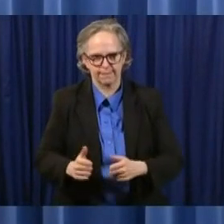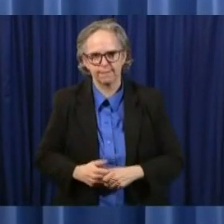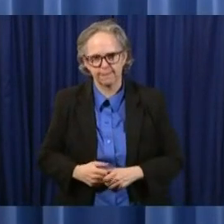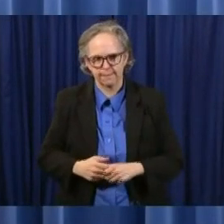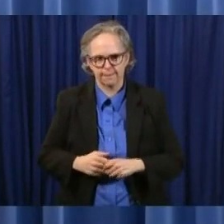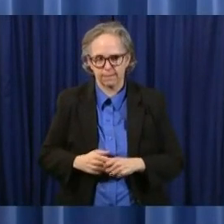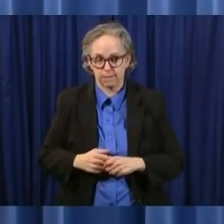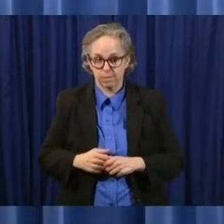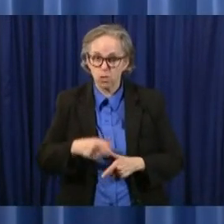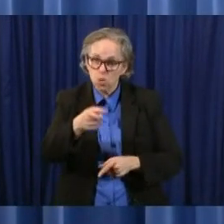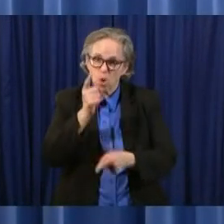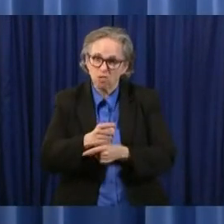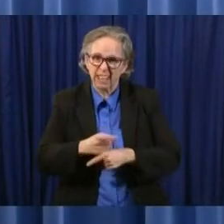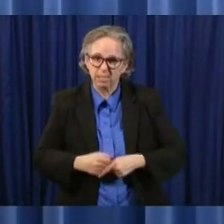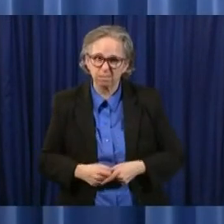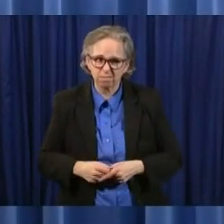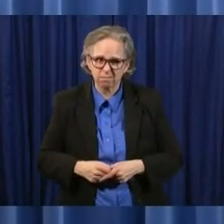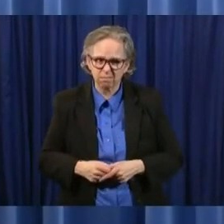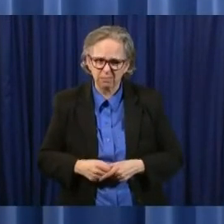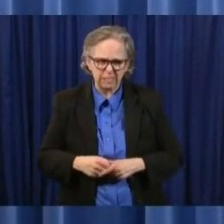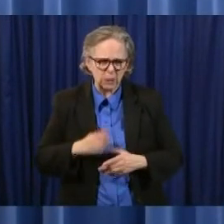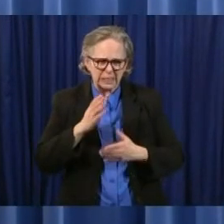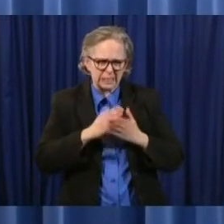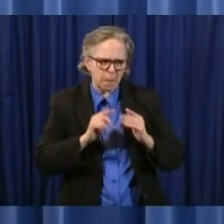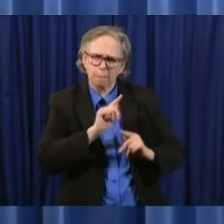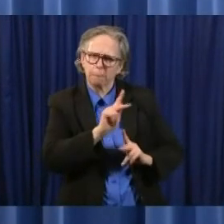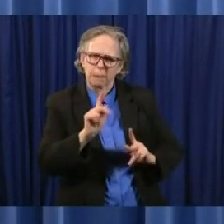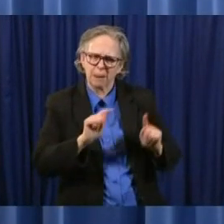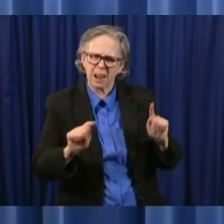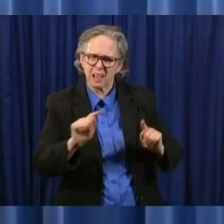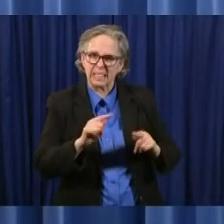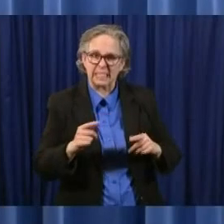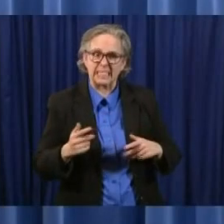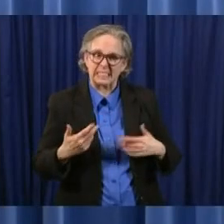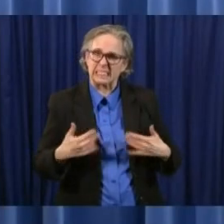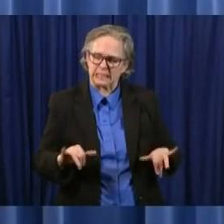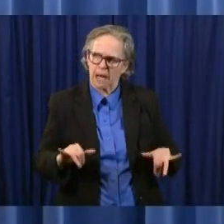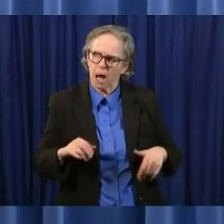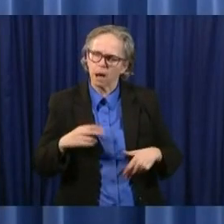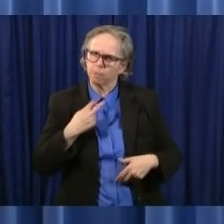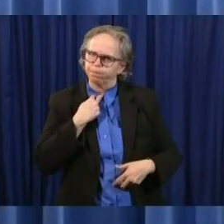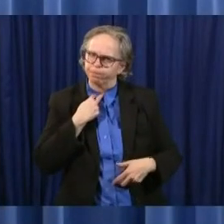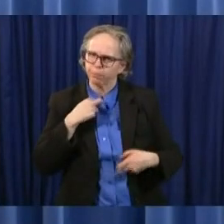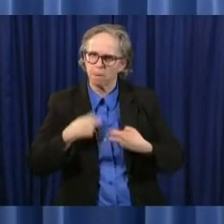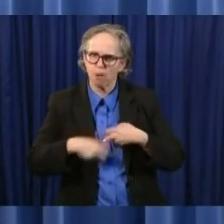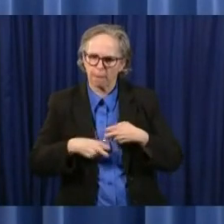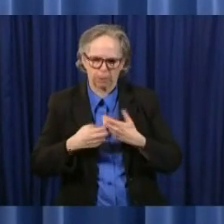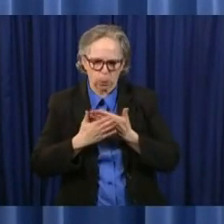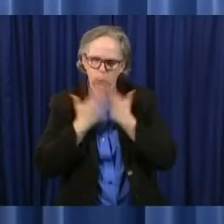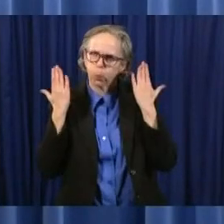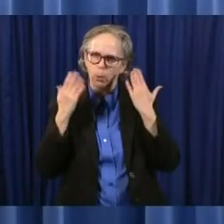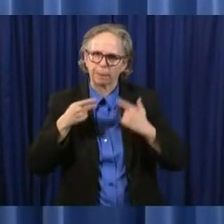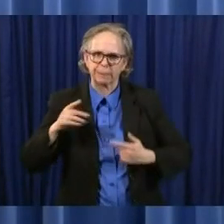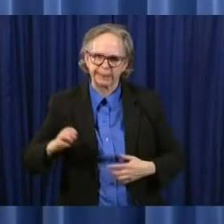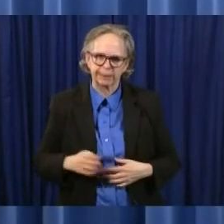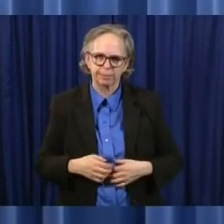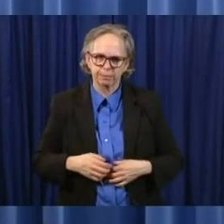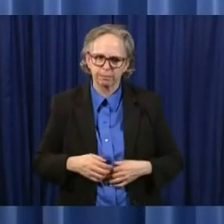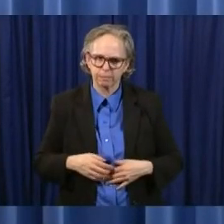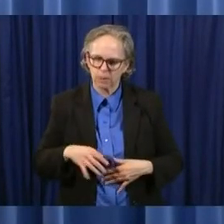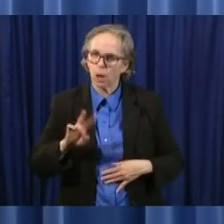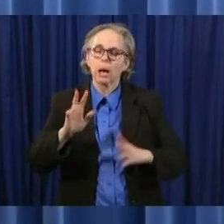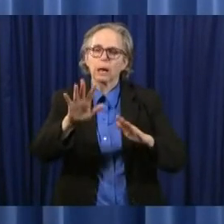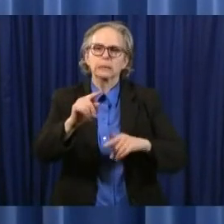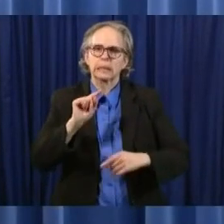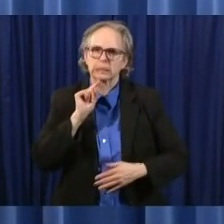it does for some people uh remain a problem and it is a big big concern to us and